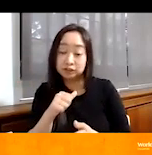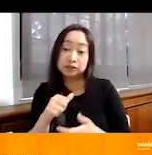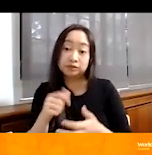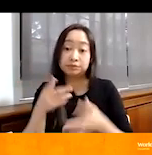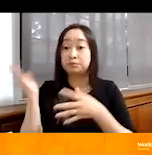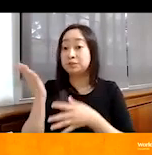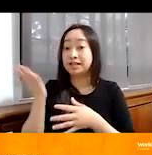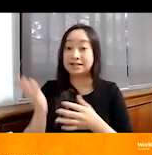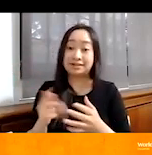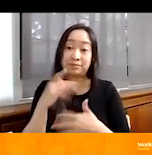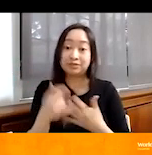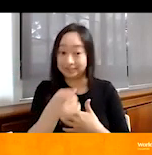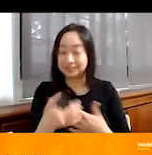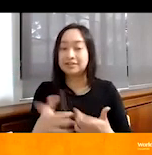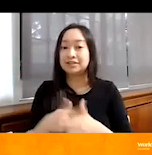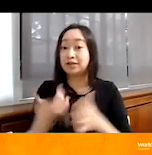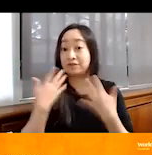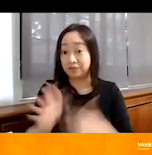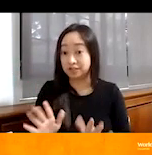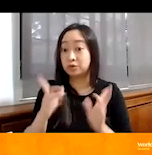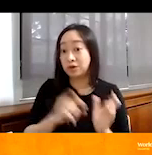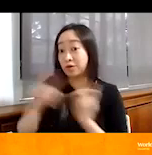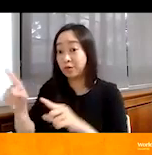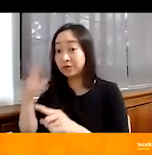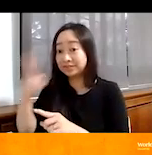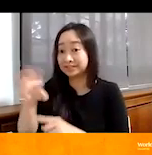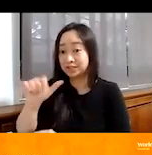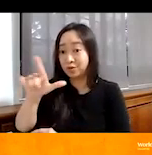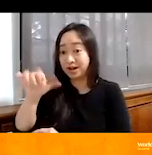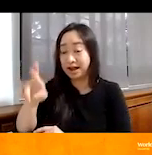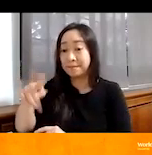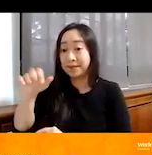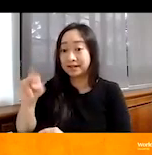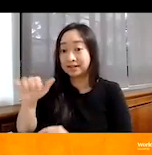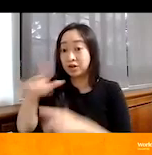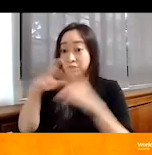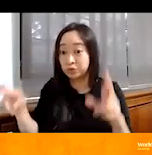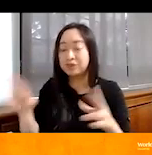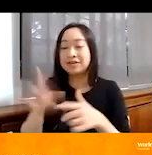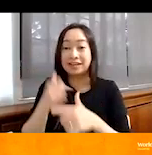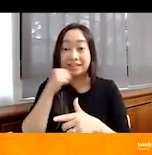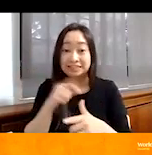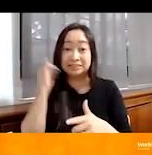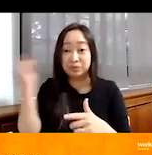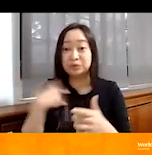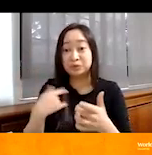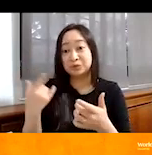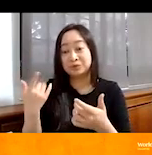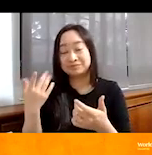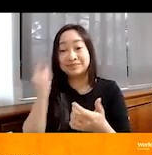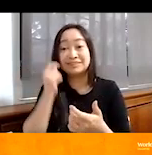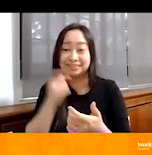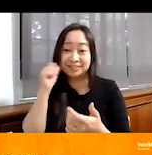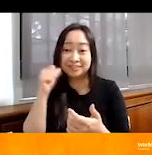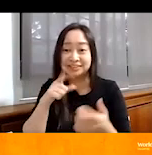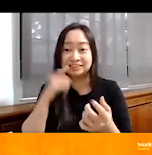just finished and we were going to go up to the roof to actually see the solar panels and the girls were going to present to us, these adolescent girls were going to present